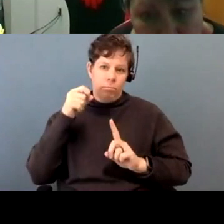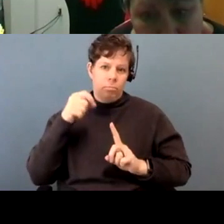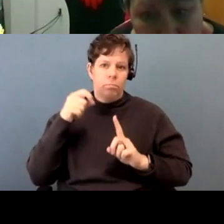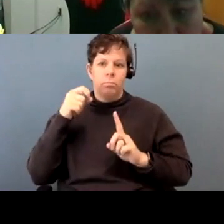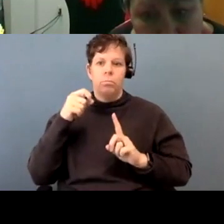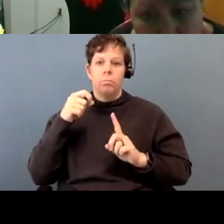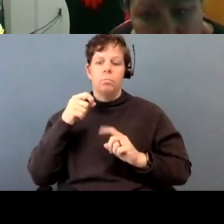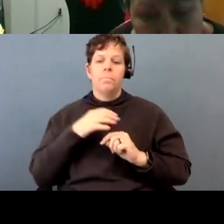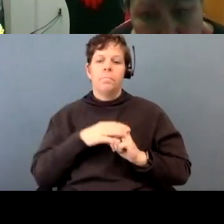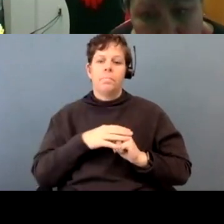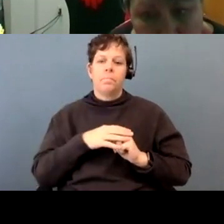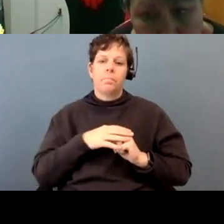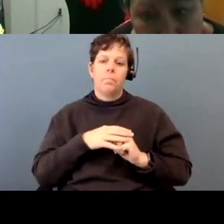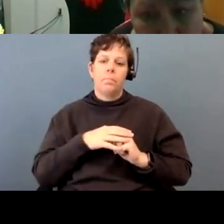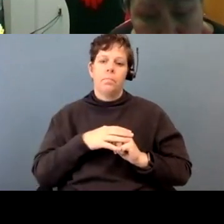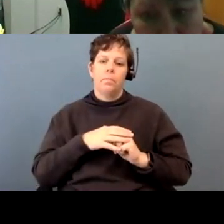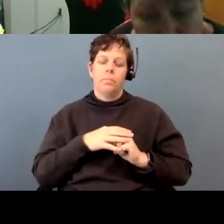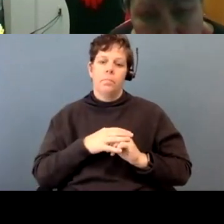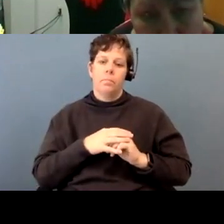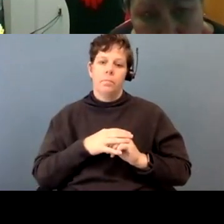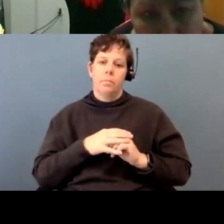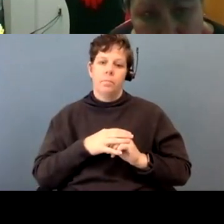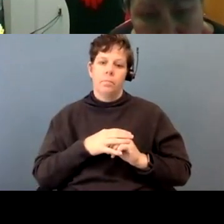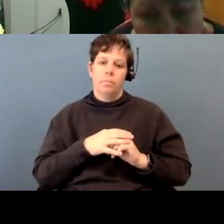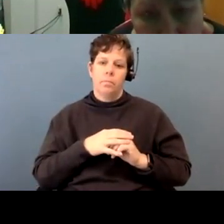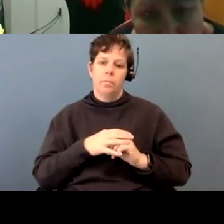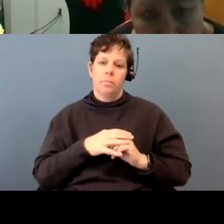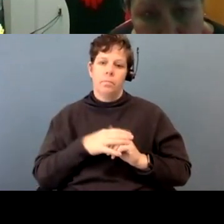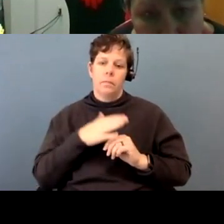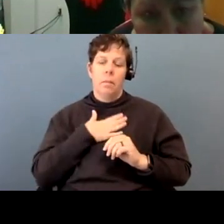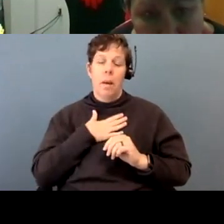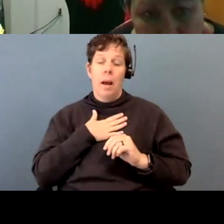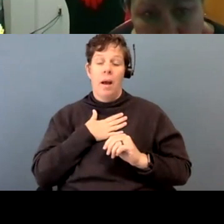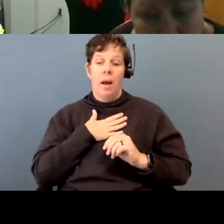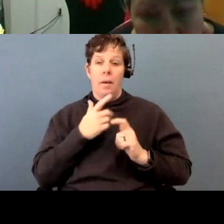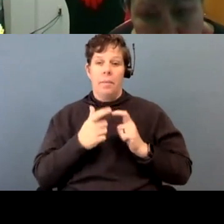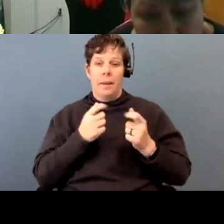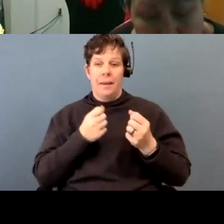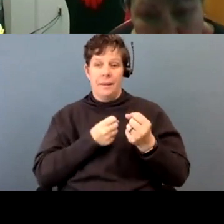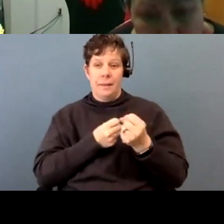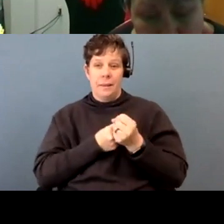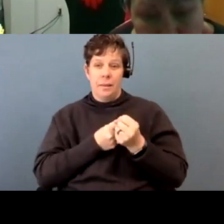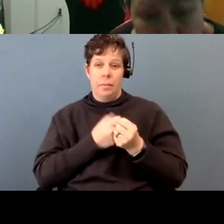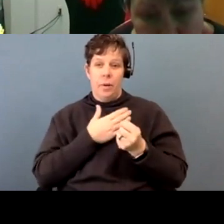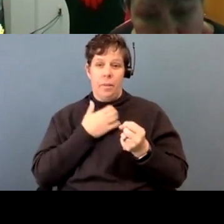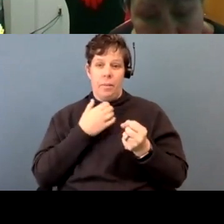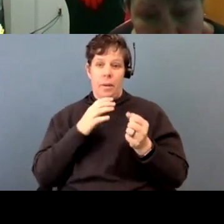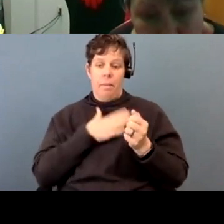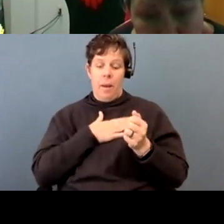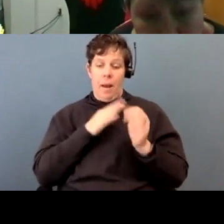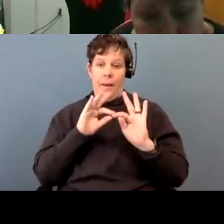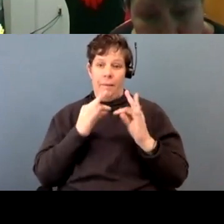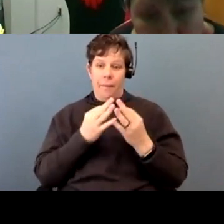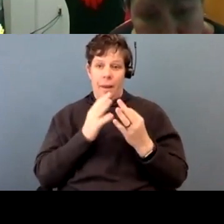but I think right now my biggest support is my family and my community and